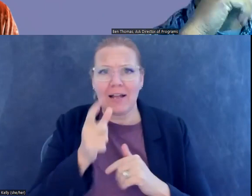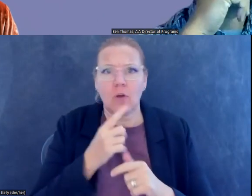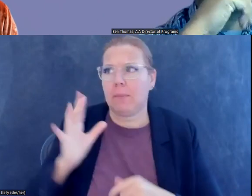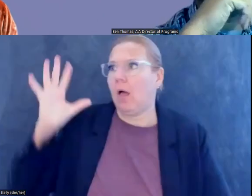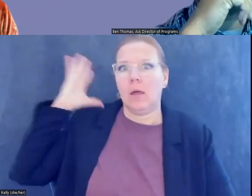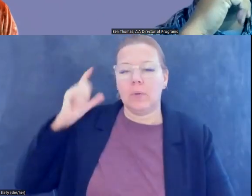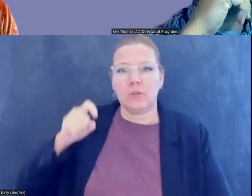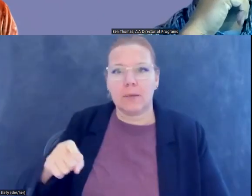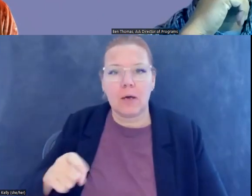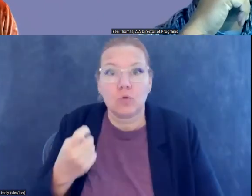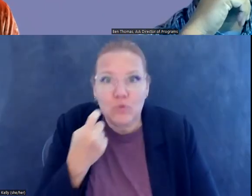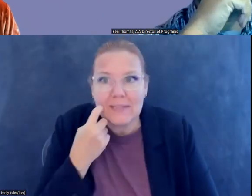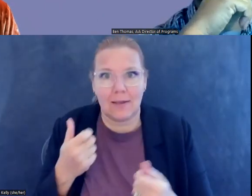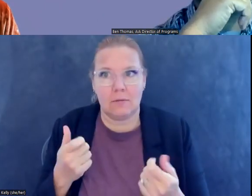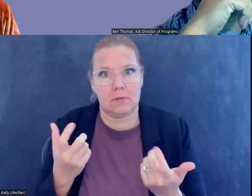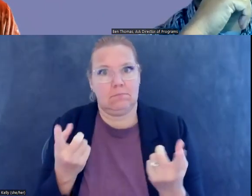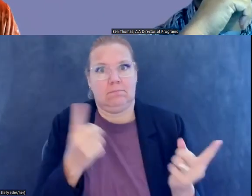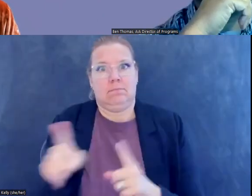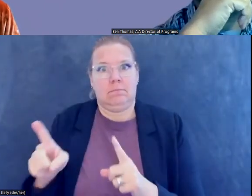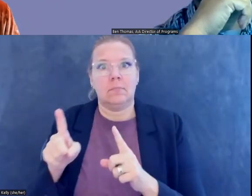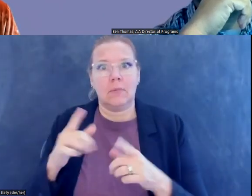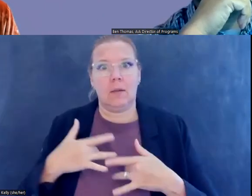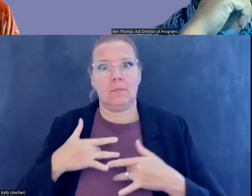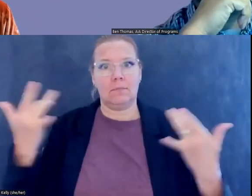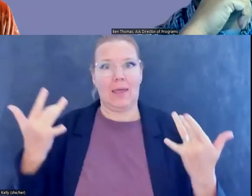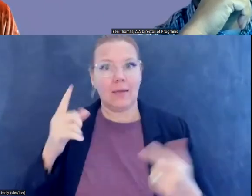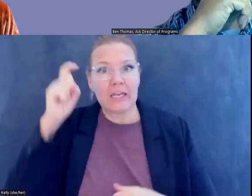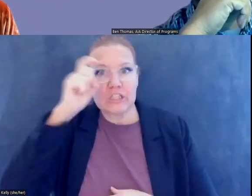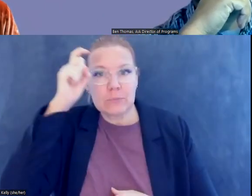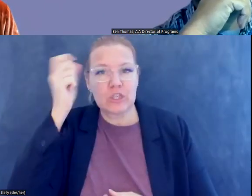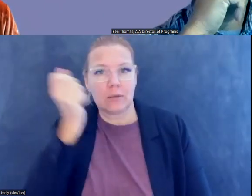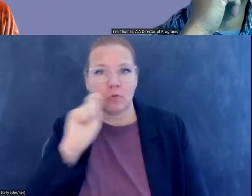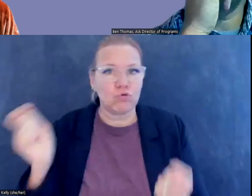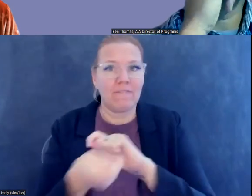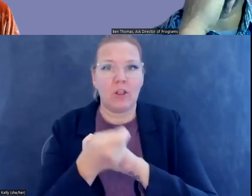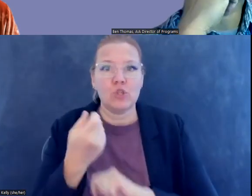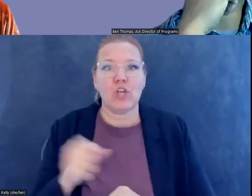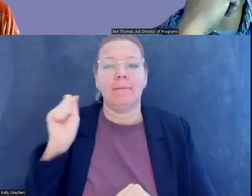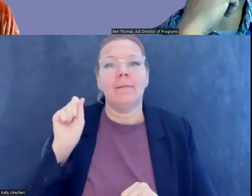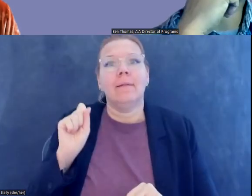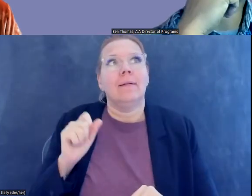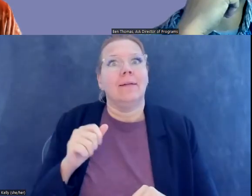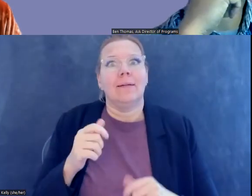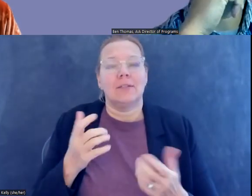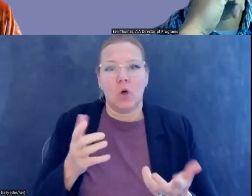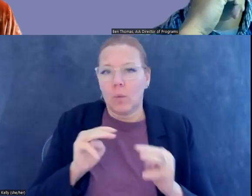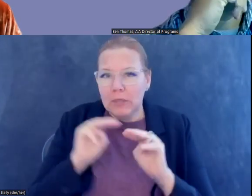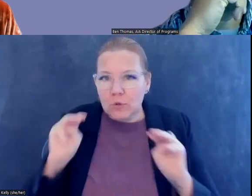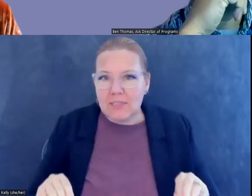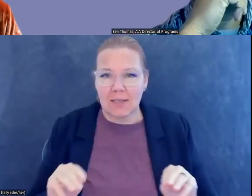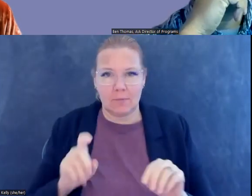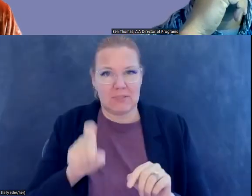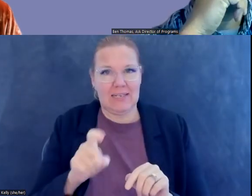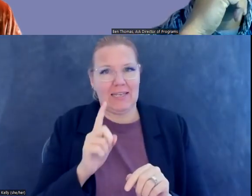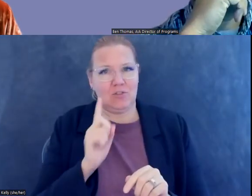revolution. I mean, that's just unacceptable. And I think, um, that museums need to redefine